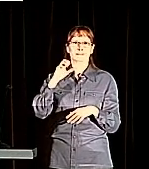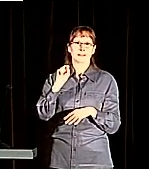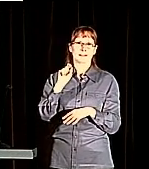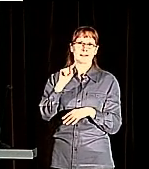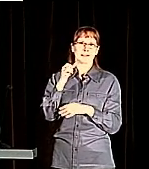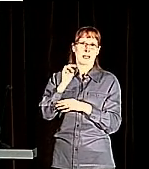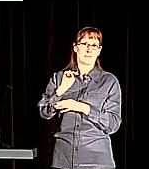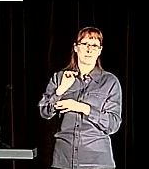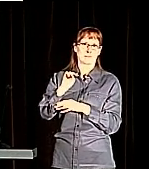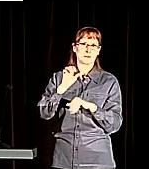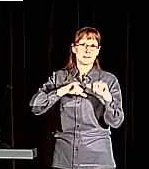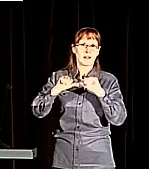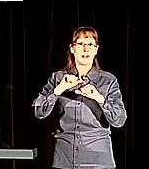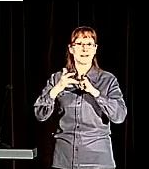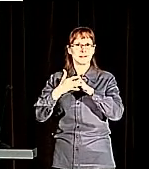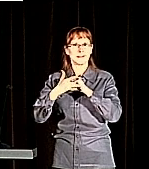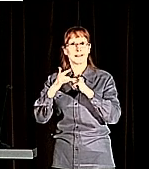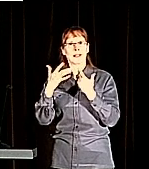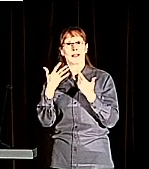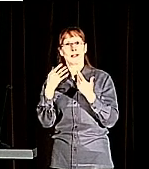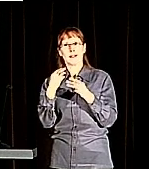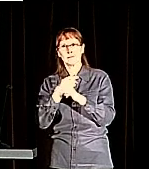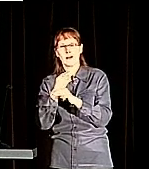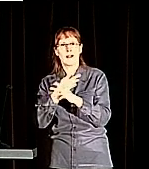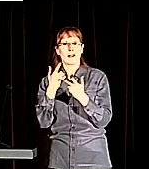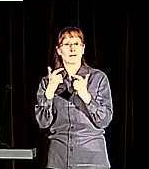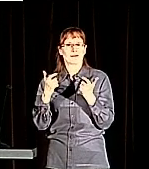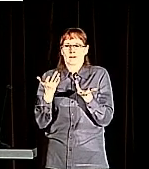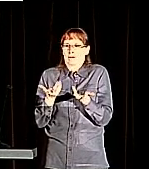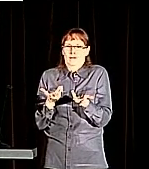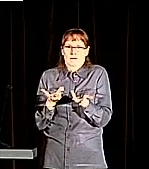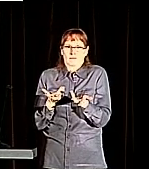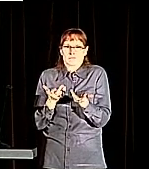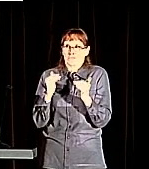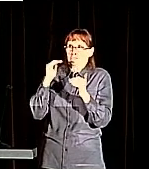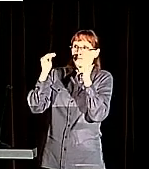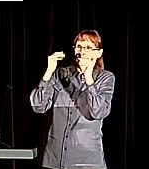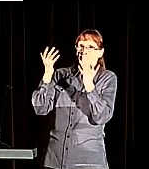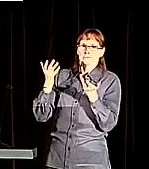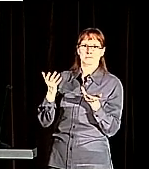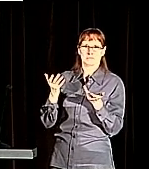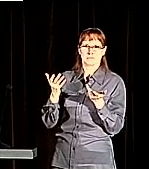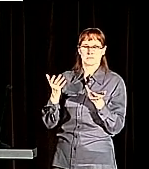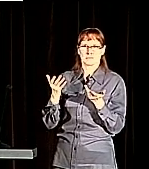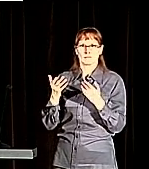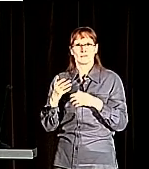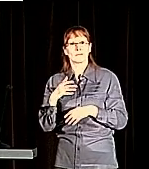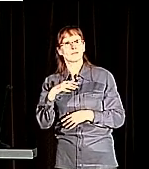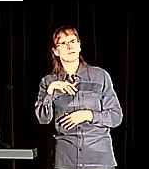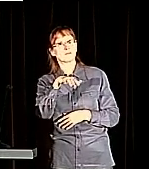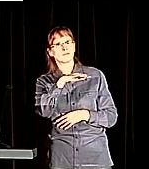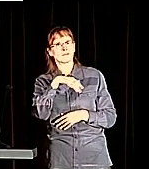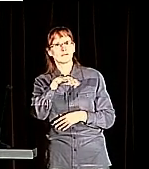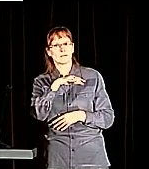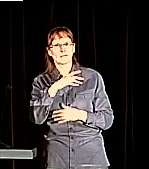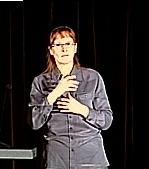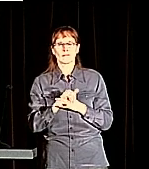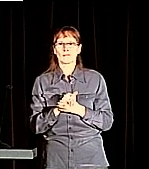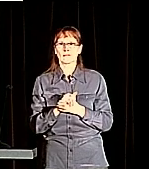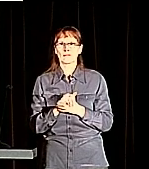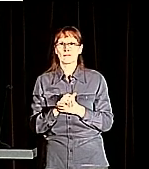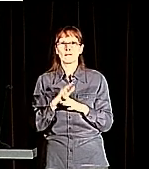education, is that the focus is on educating the so-called normal people at the expense of the disabled person.